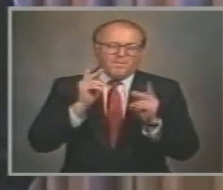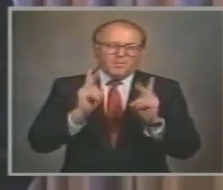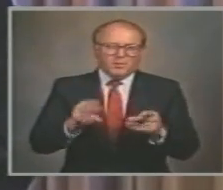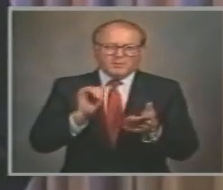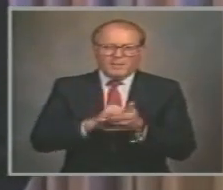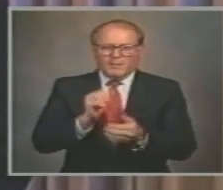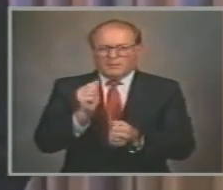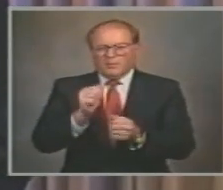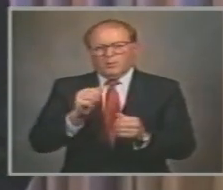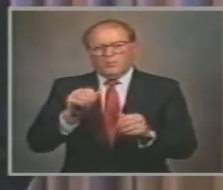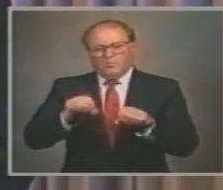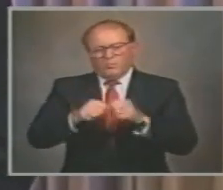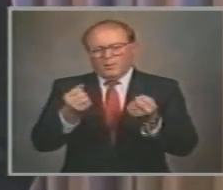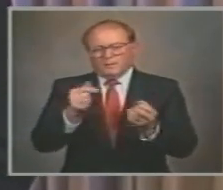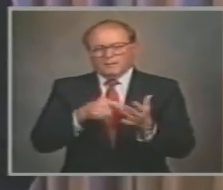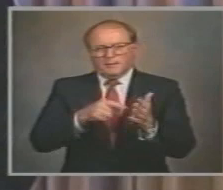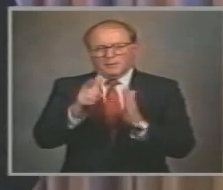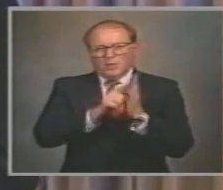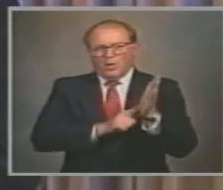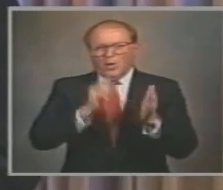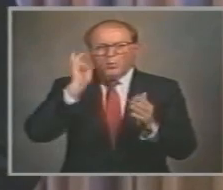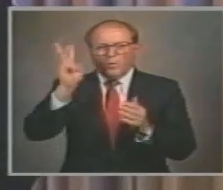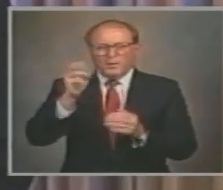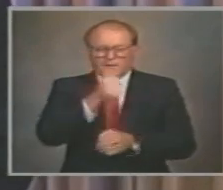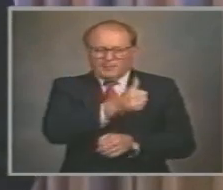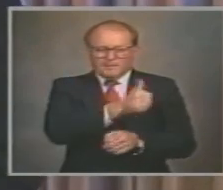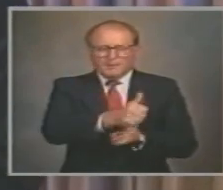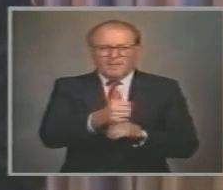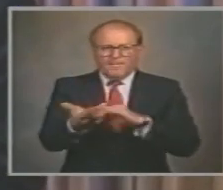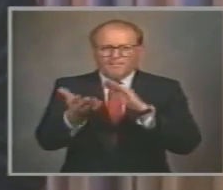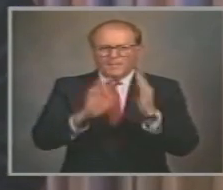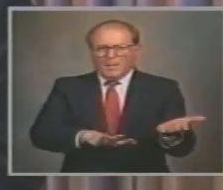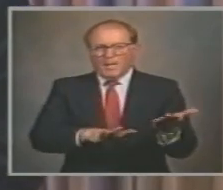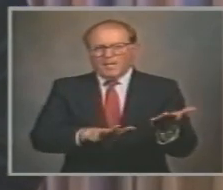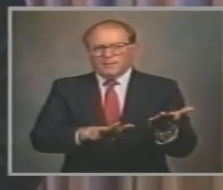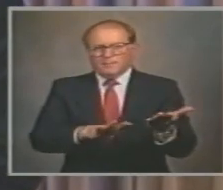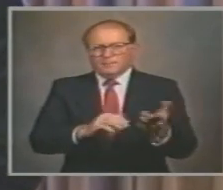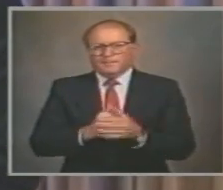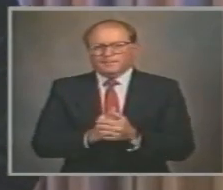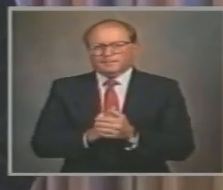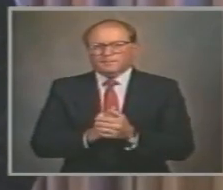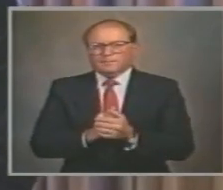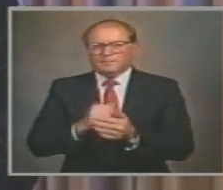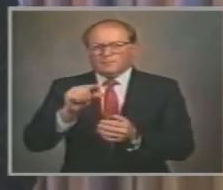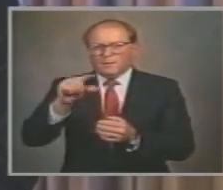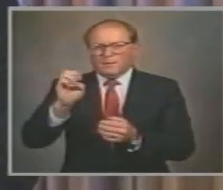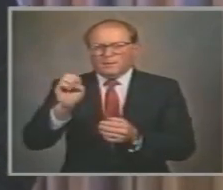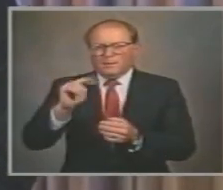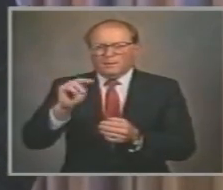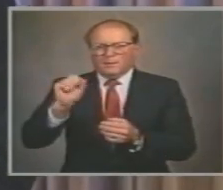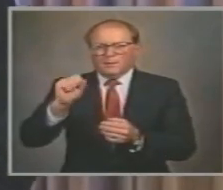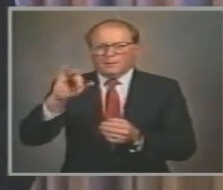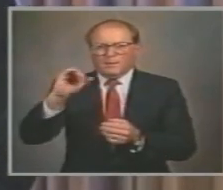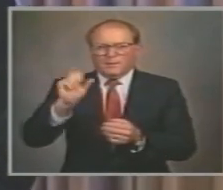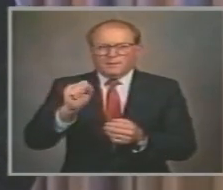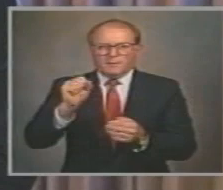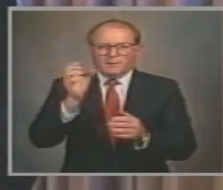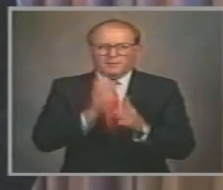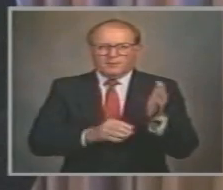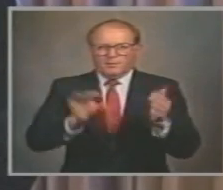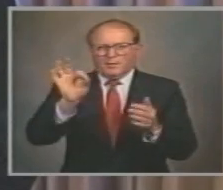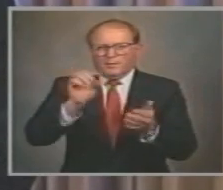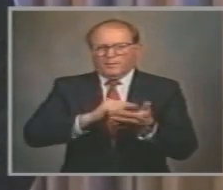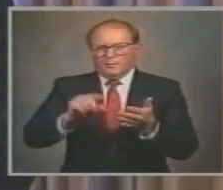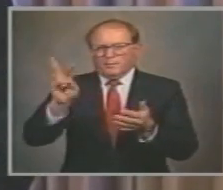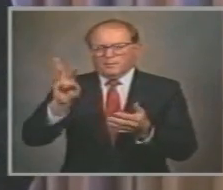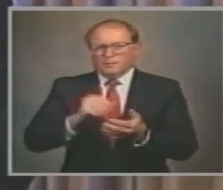commandment Should pay With his own life At the hands Of society Genesis chapter 9 Verse 6